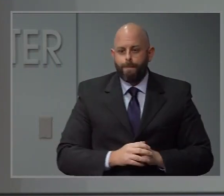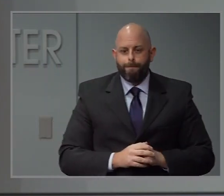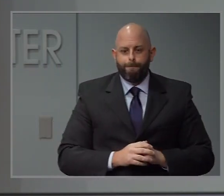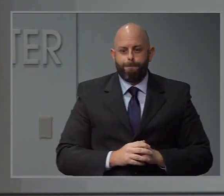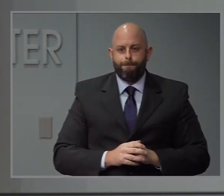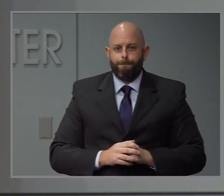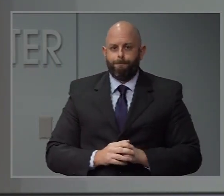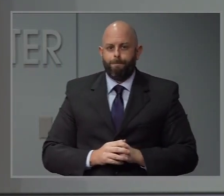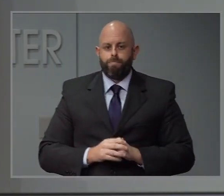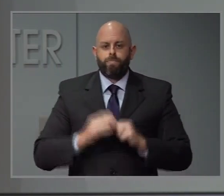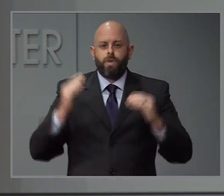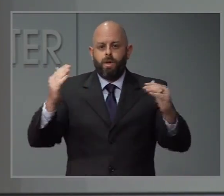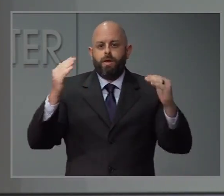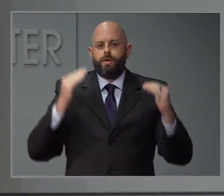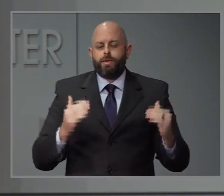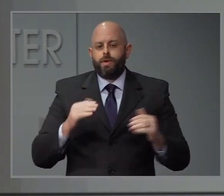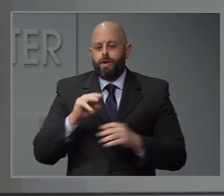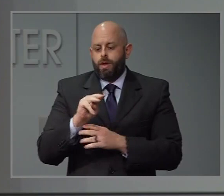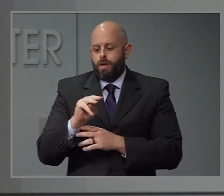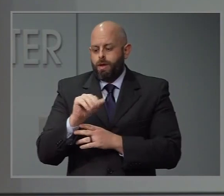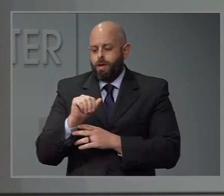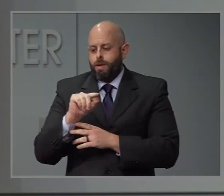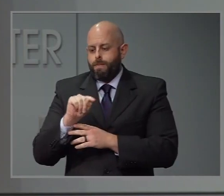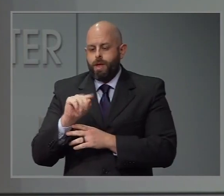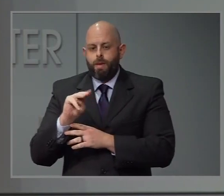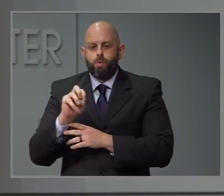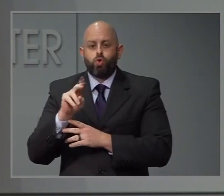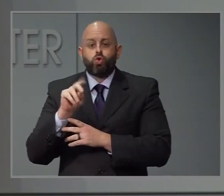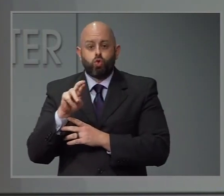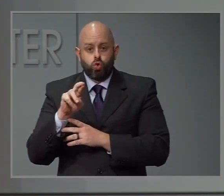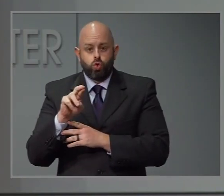Next question is Matt Mercer, North State Journal.